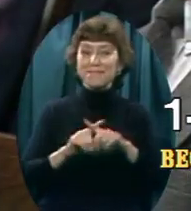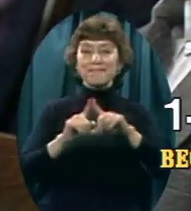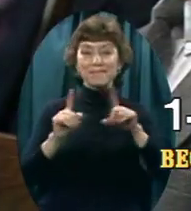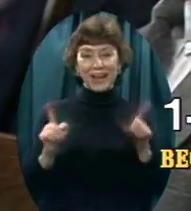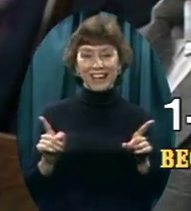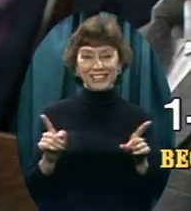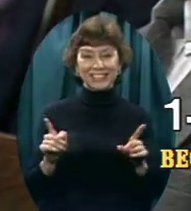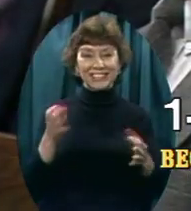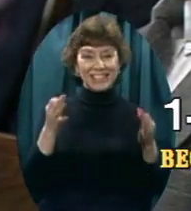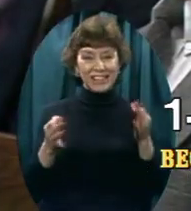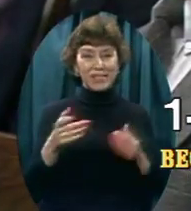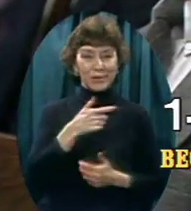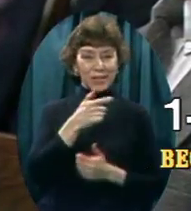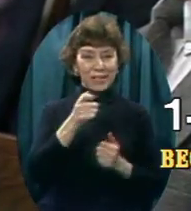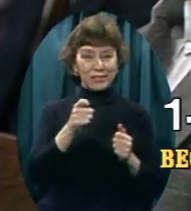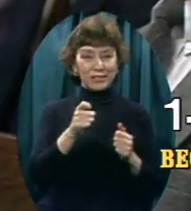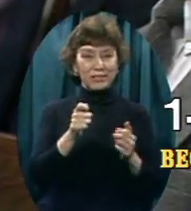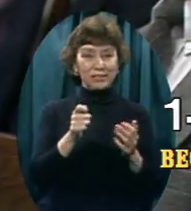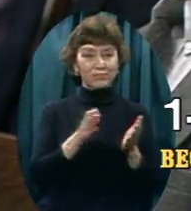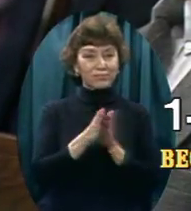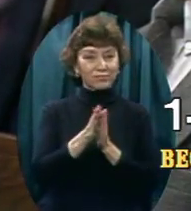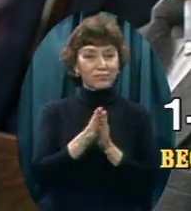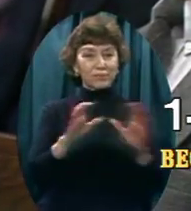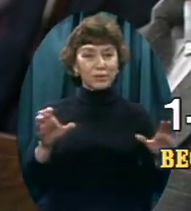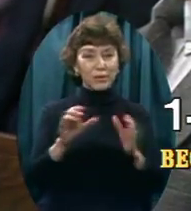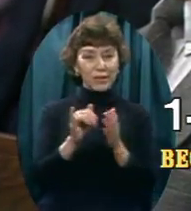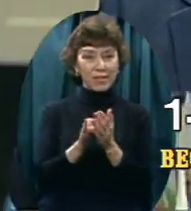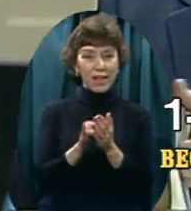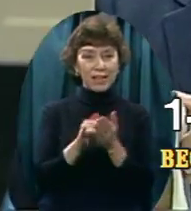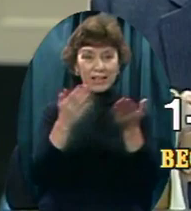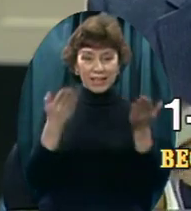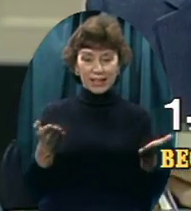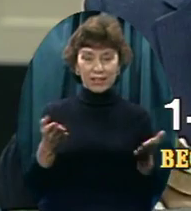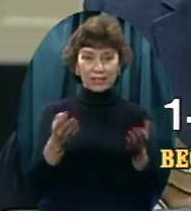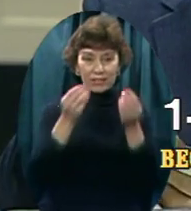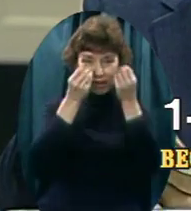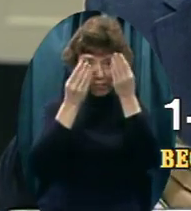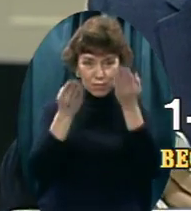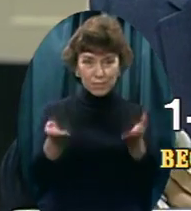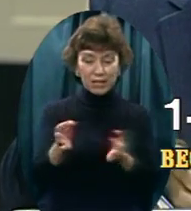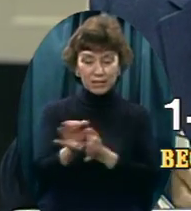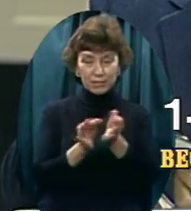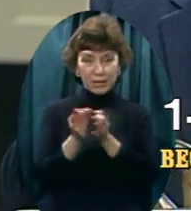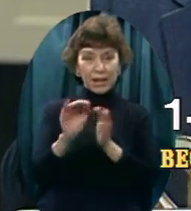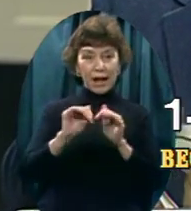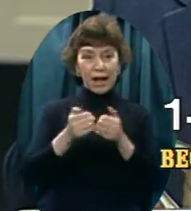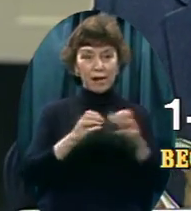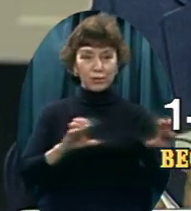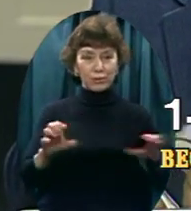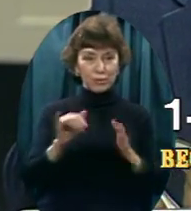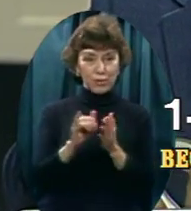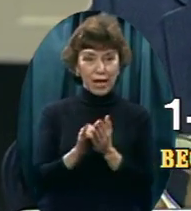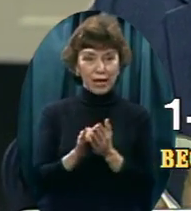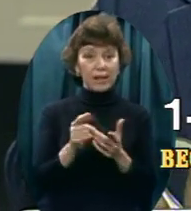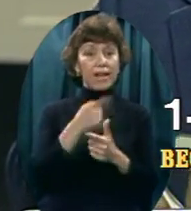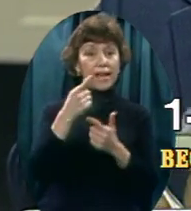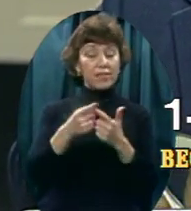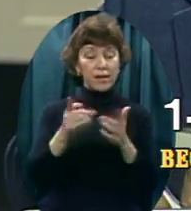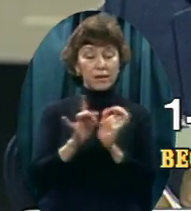And then inside, of course, all the family statistics, pages for that King James Version, the